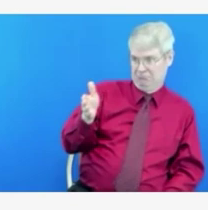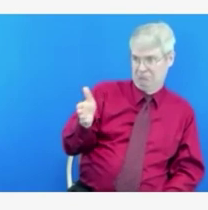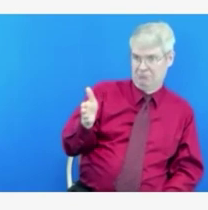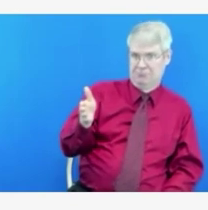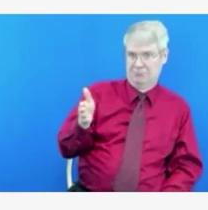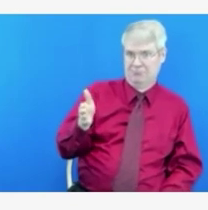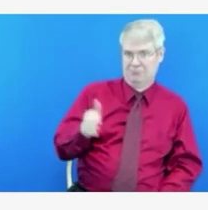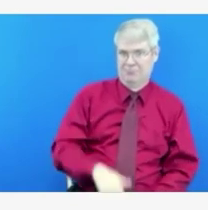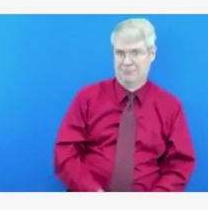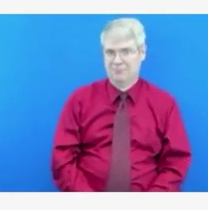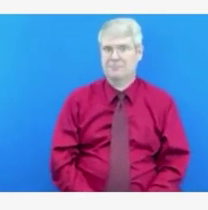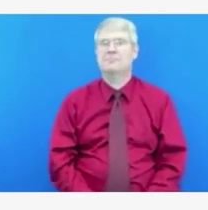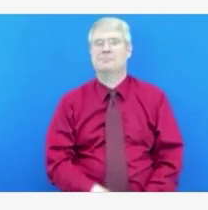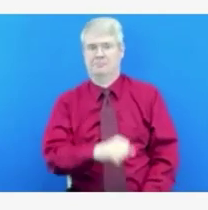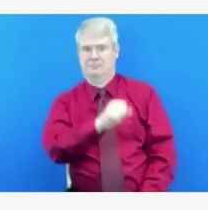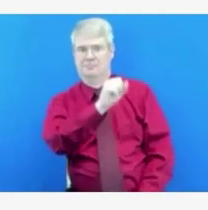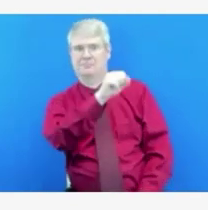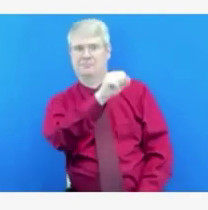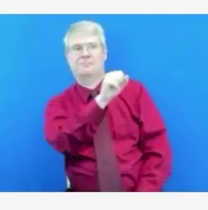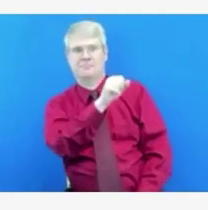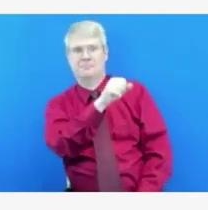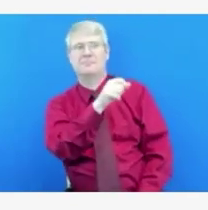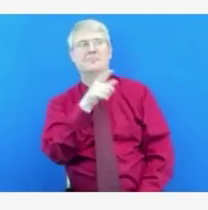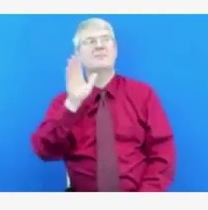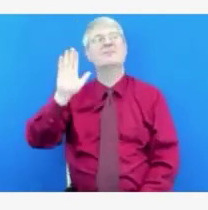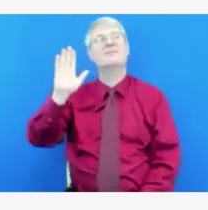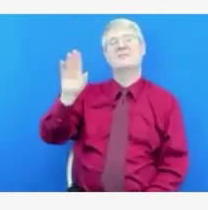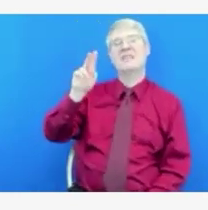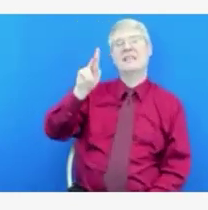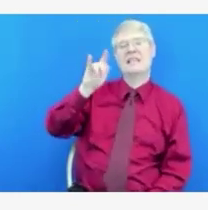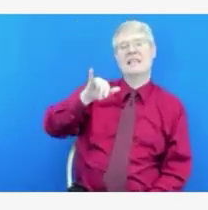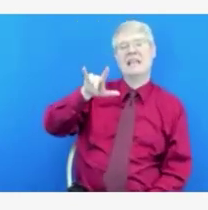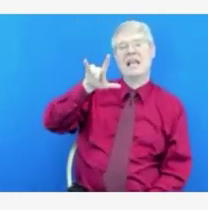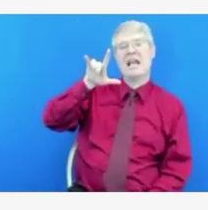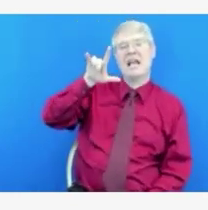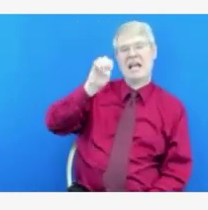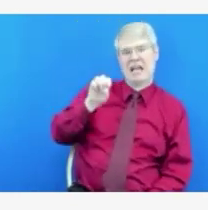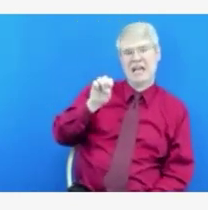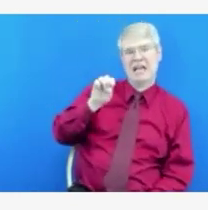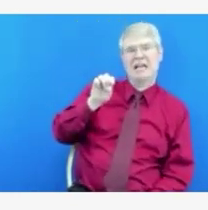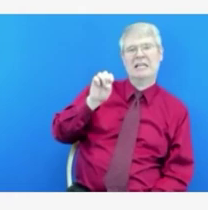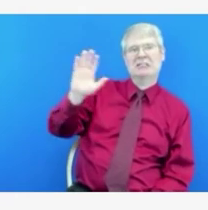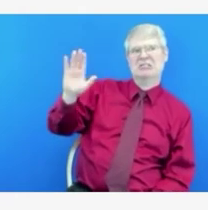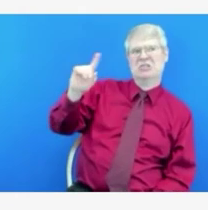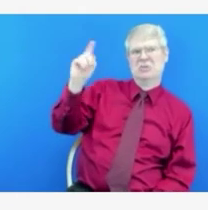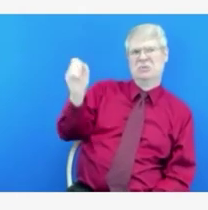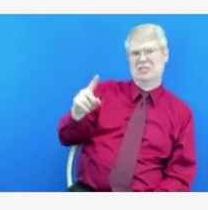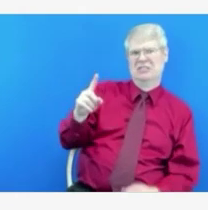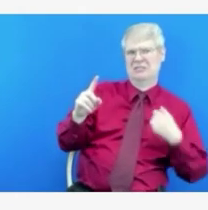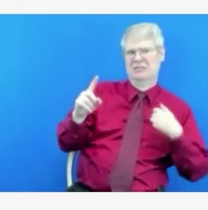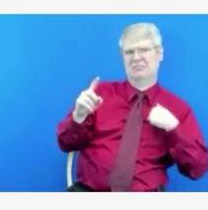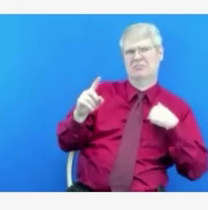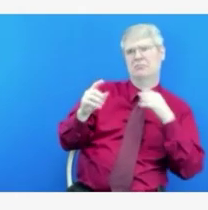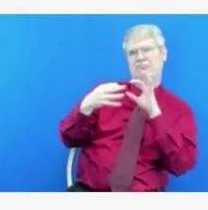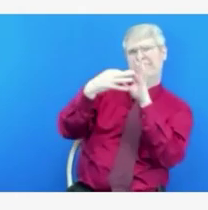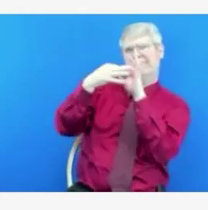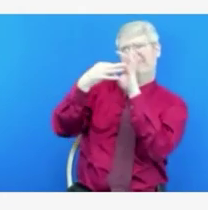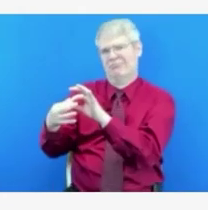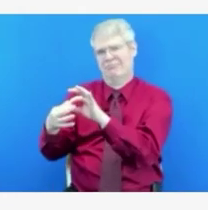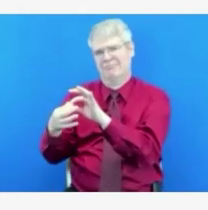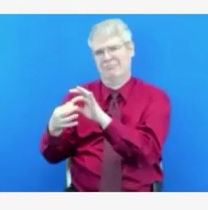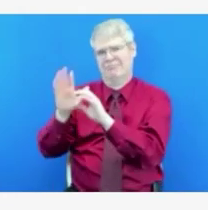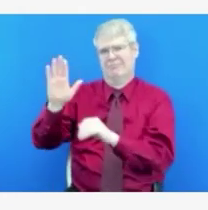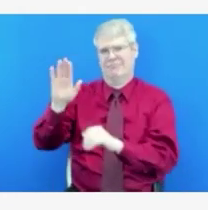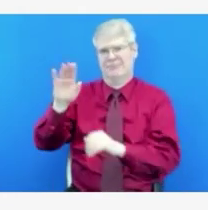question. And I apologize. don't mean to make anyone repeat themselves. But regarding what you were saying before, Dr. Turner, if I understood you